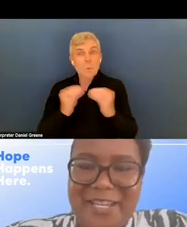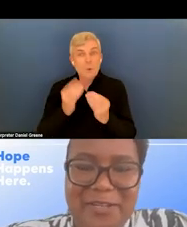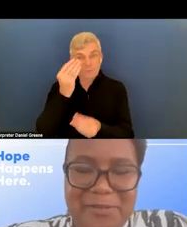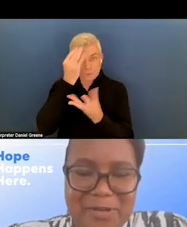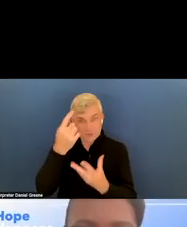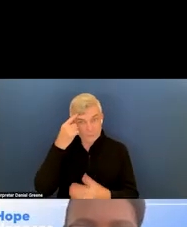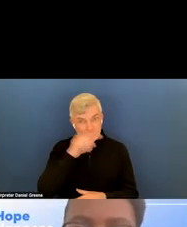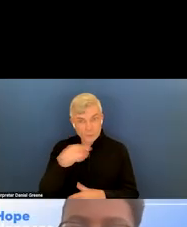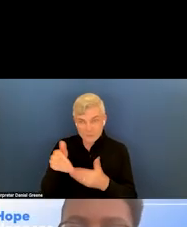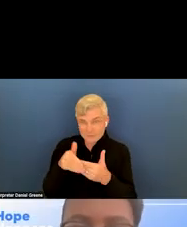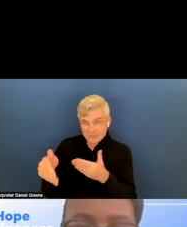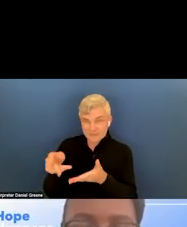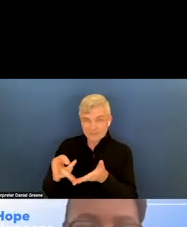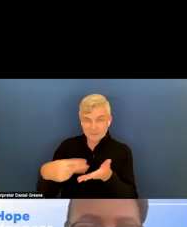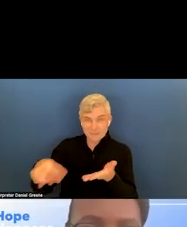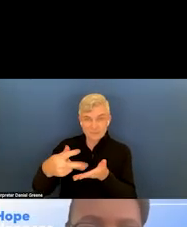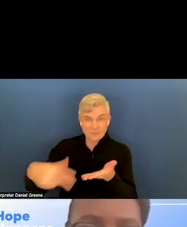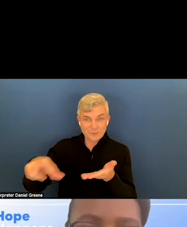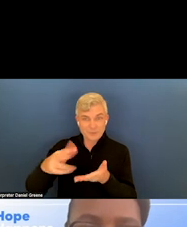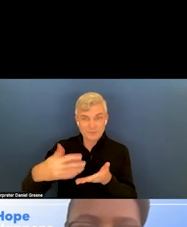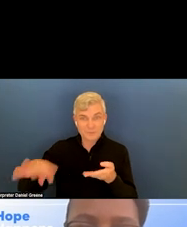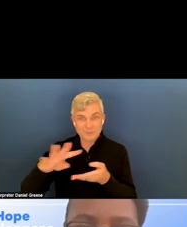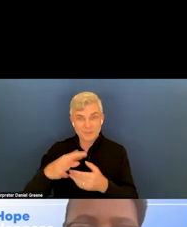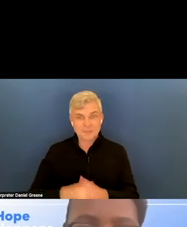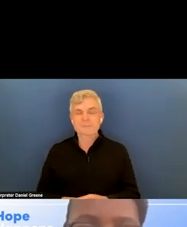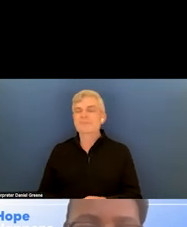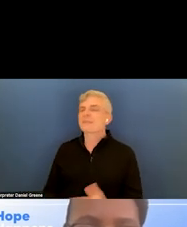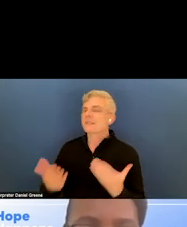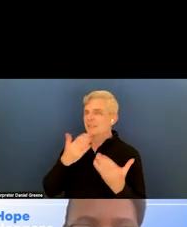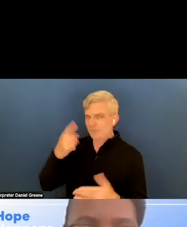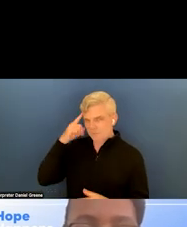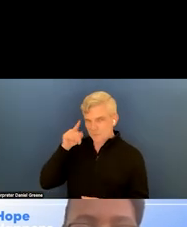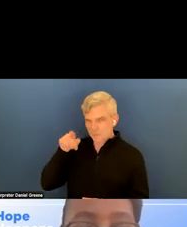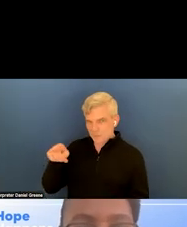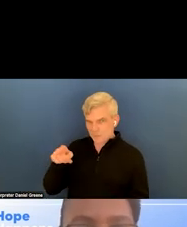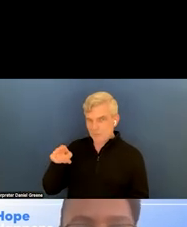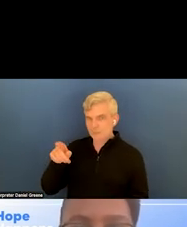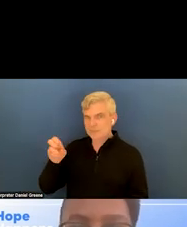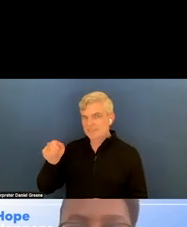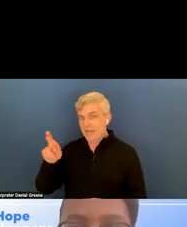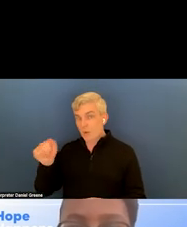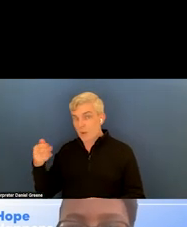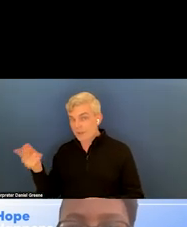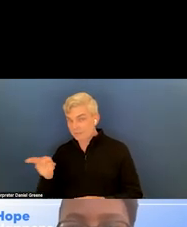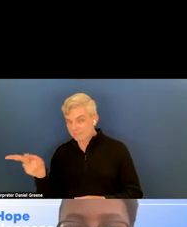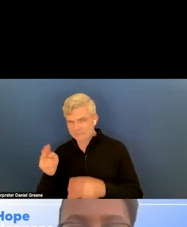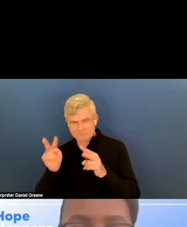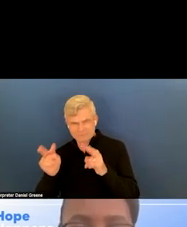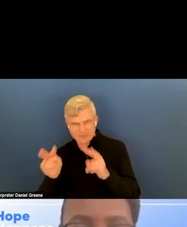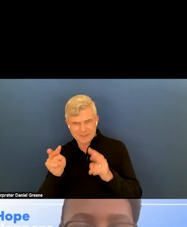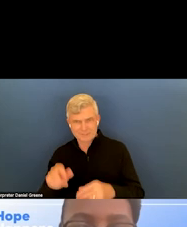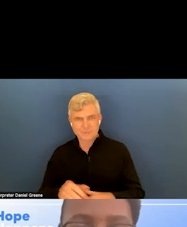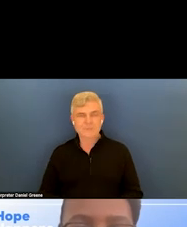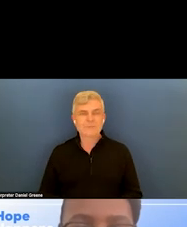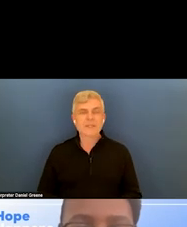Thank you so much, Joanna. I really appreciate you and Sarah keeping a close eye on that. If we go to the next slide, then I will turn it over